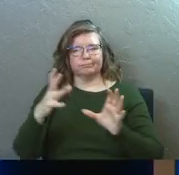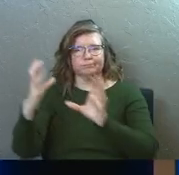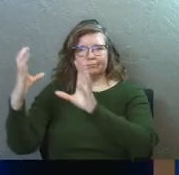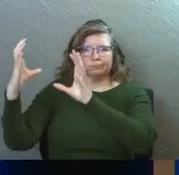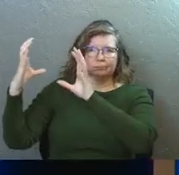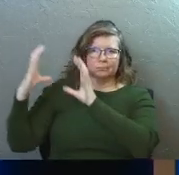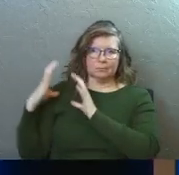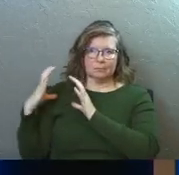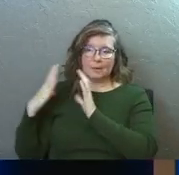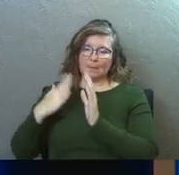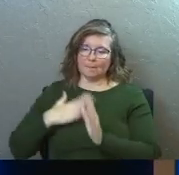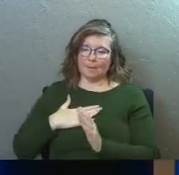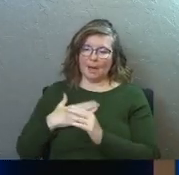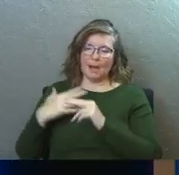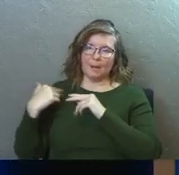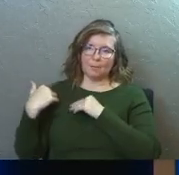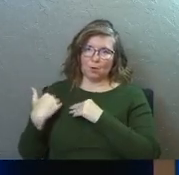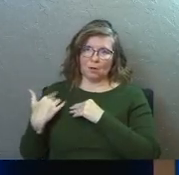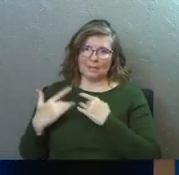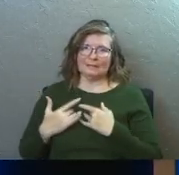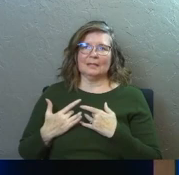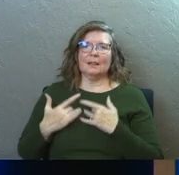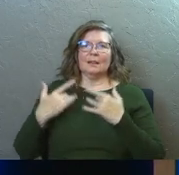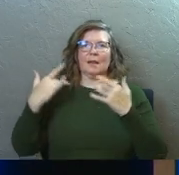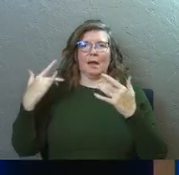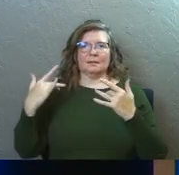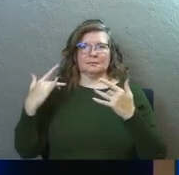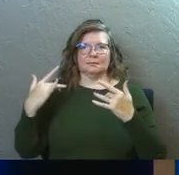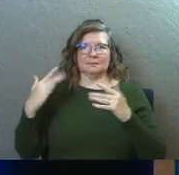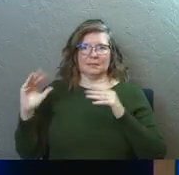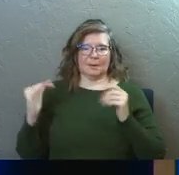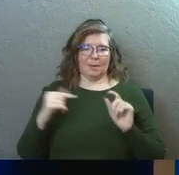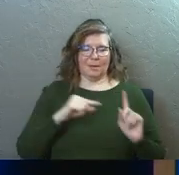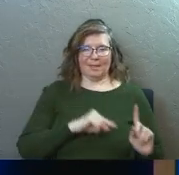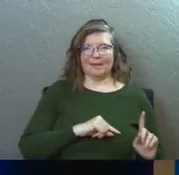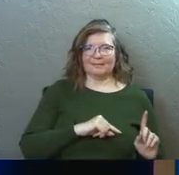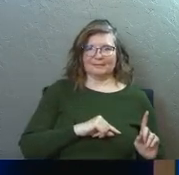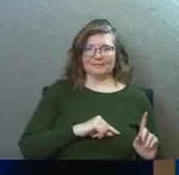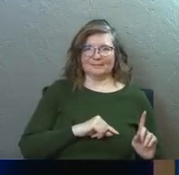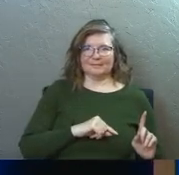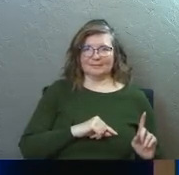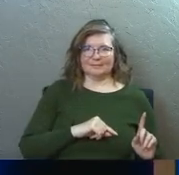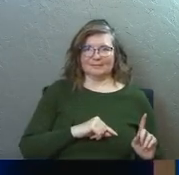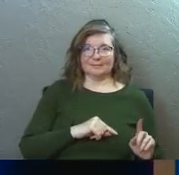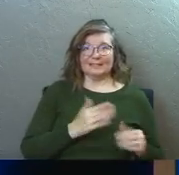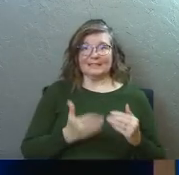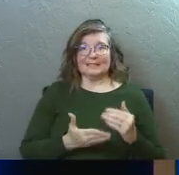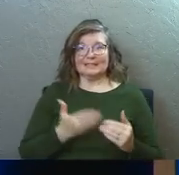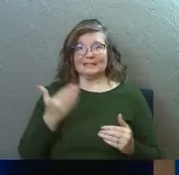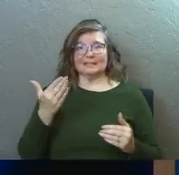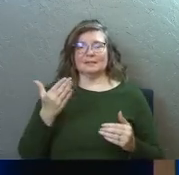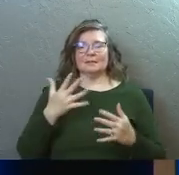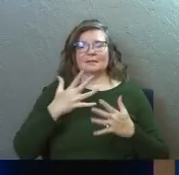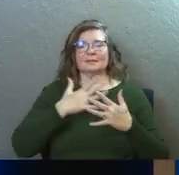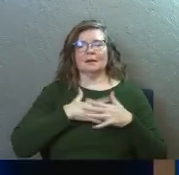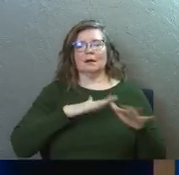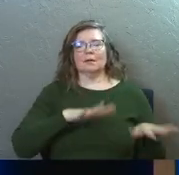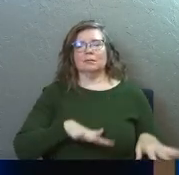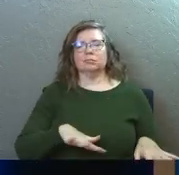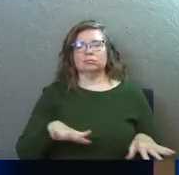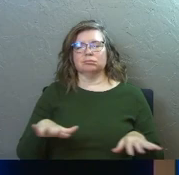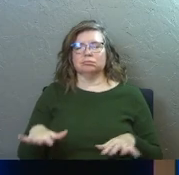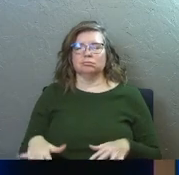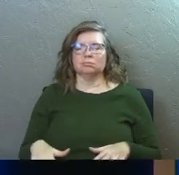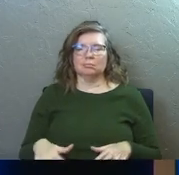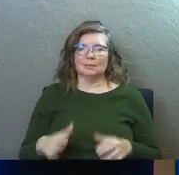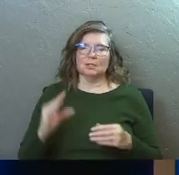Come and carry this calling that I place because the calling, yoke that I have for you to carry, it is light. It is ease. It is a gentleness.